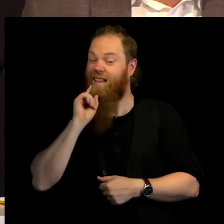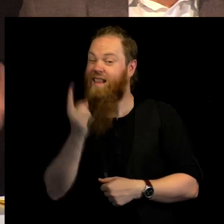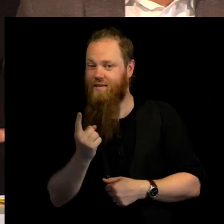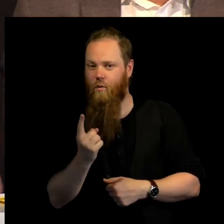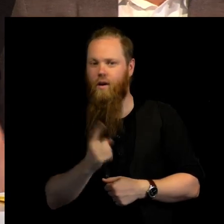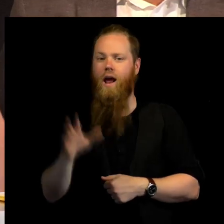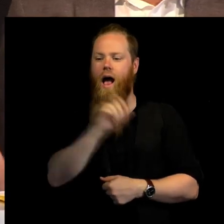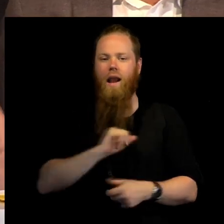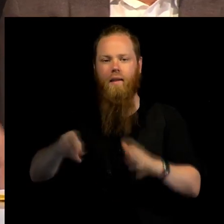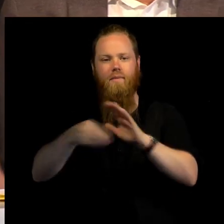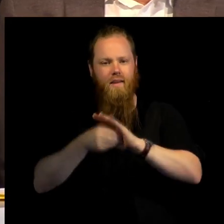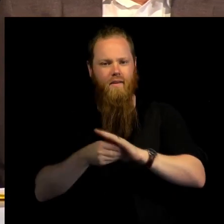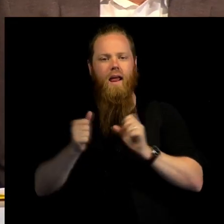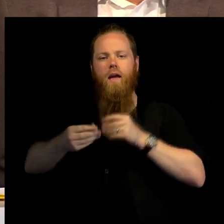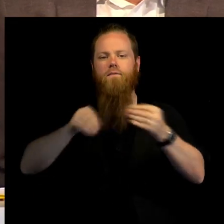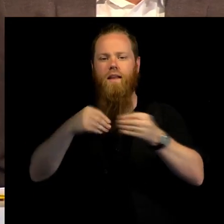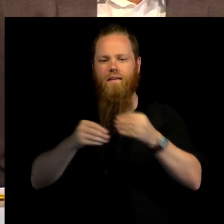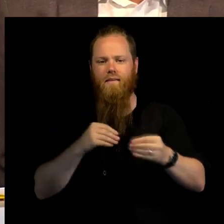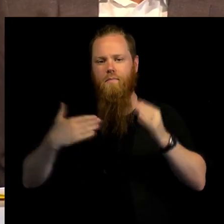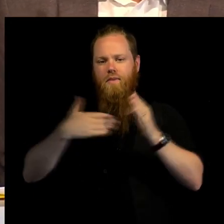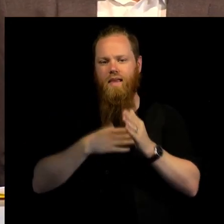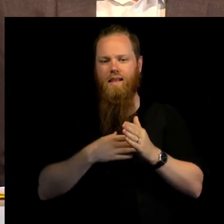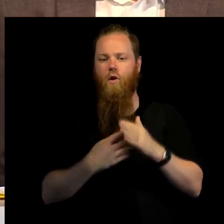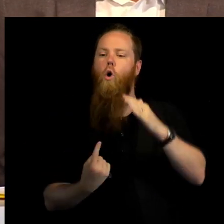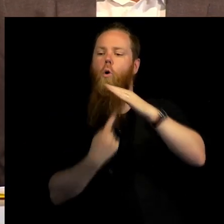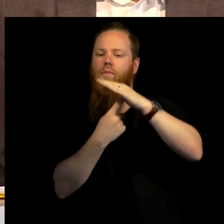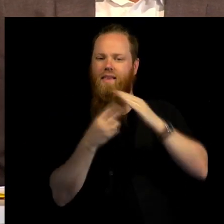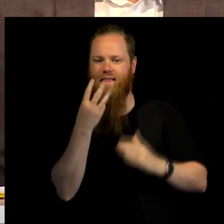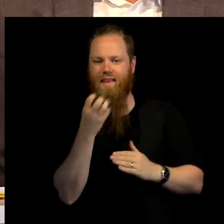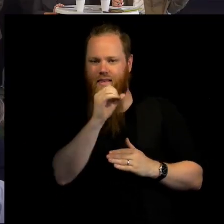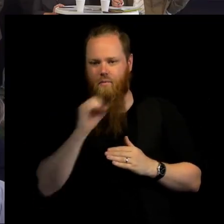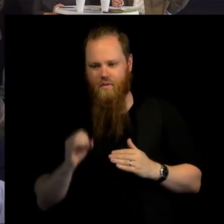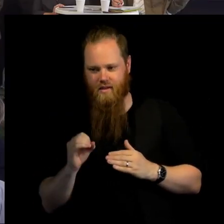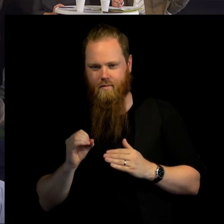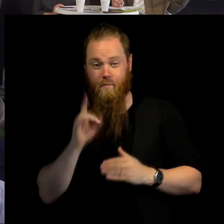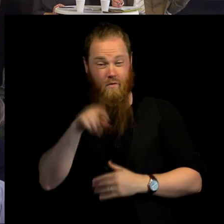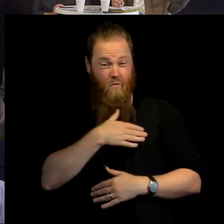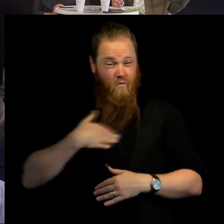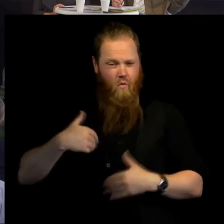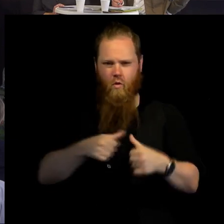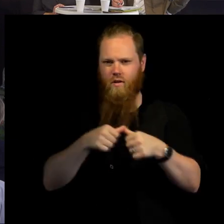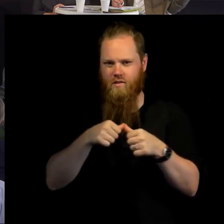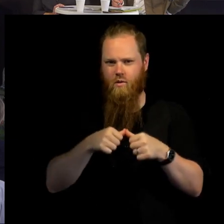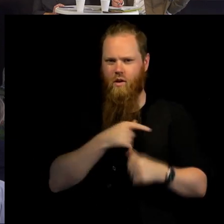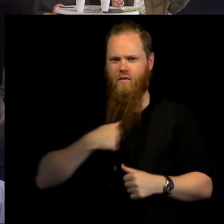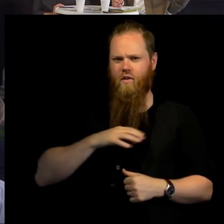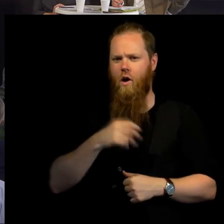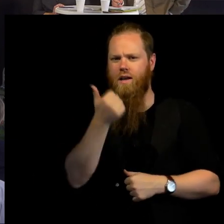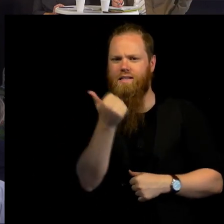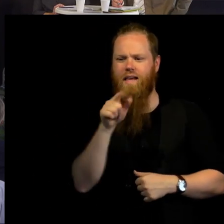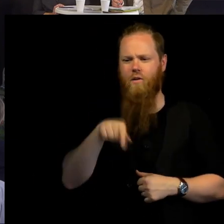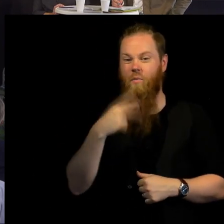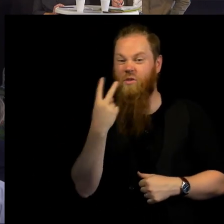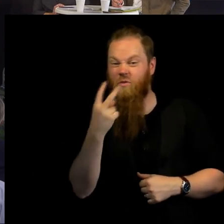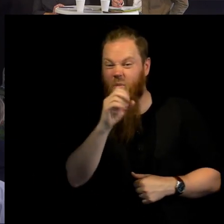would be flexible up to 30%. For our organization, we're at 6.2%. Only